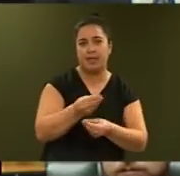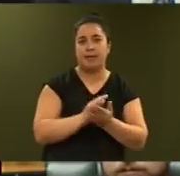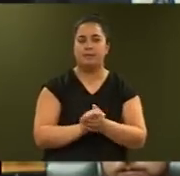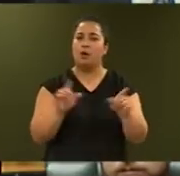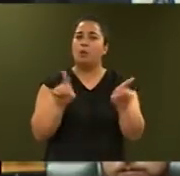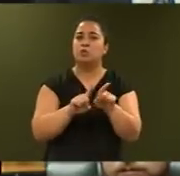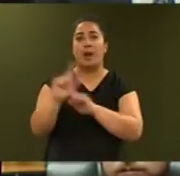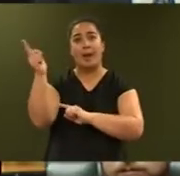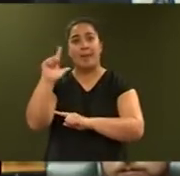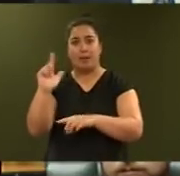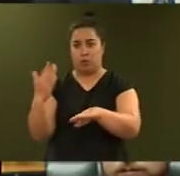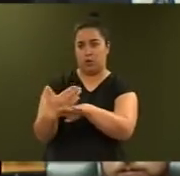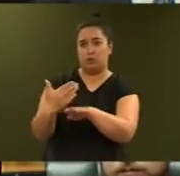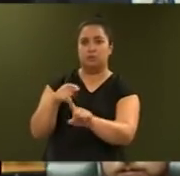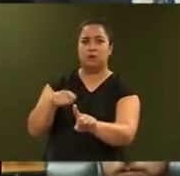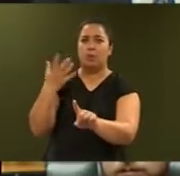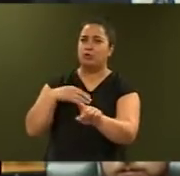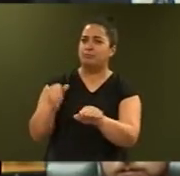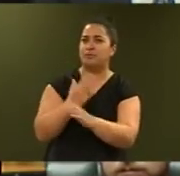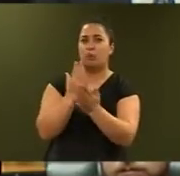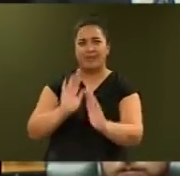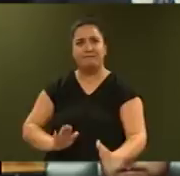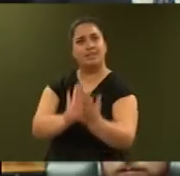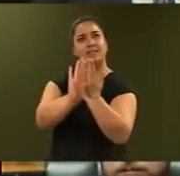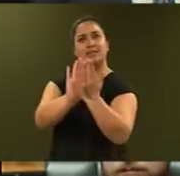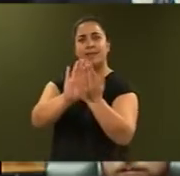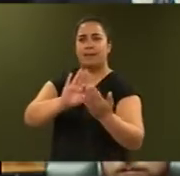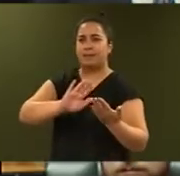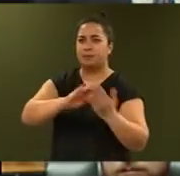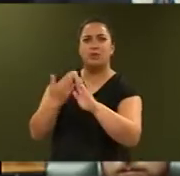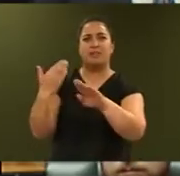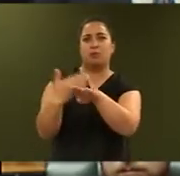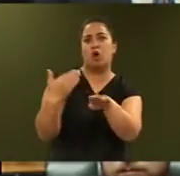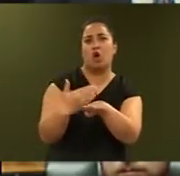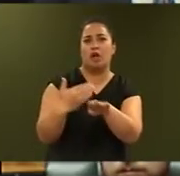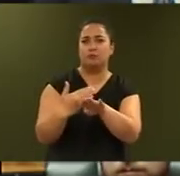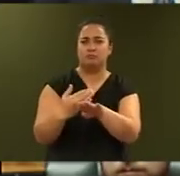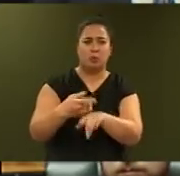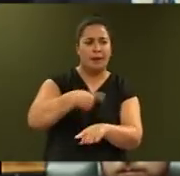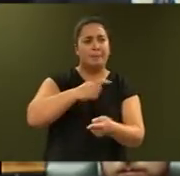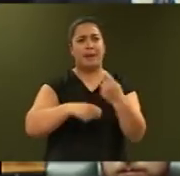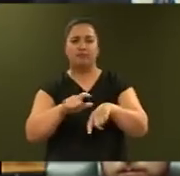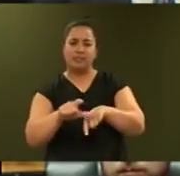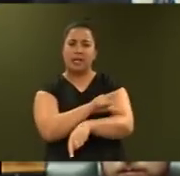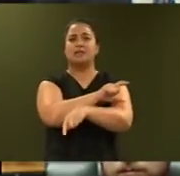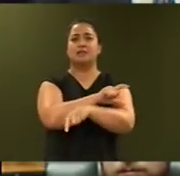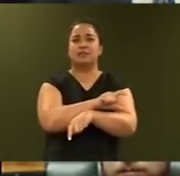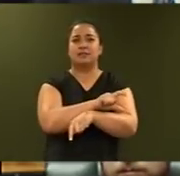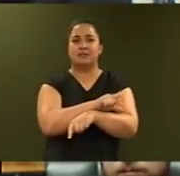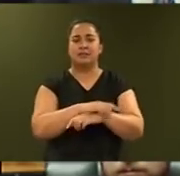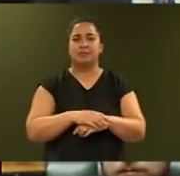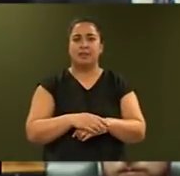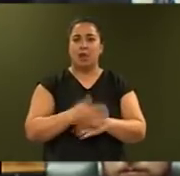of Work Commission to ensure we can face the future with confidence, built on a resilient and adaptable economy. We will establish a